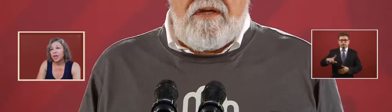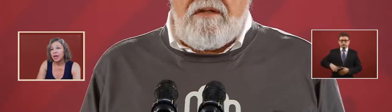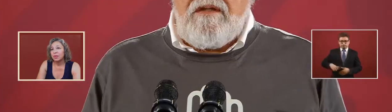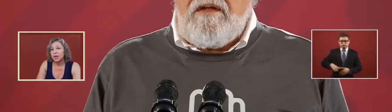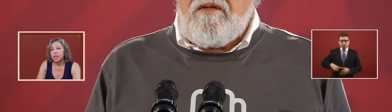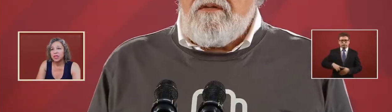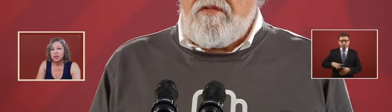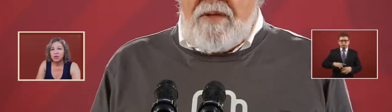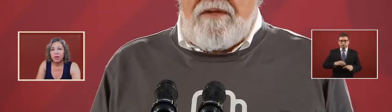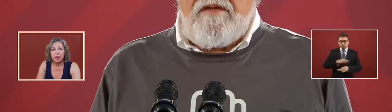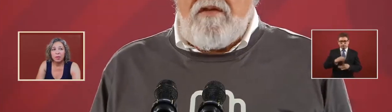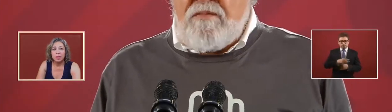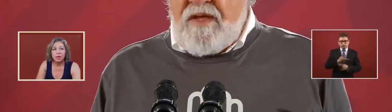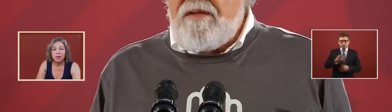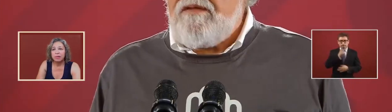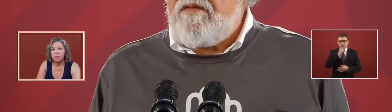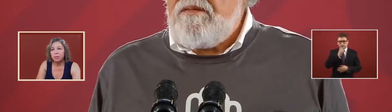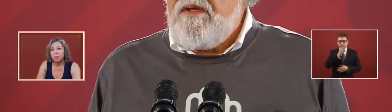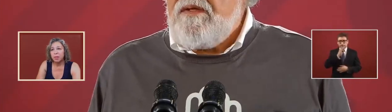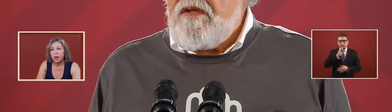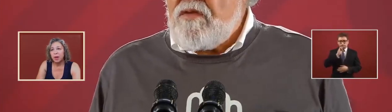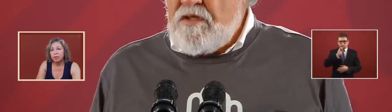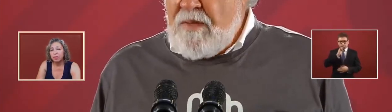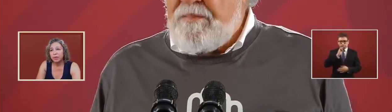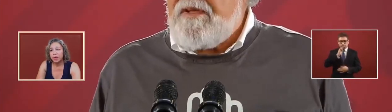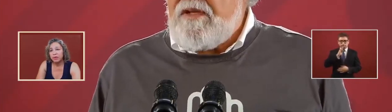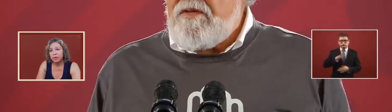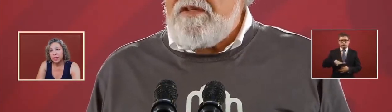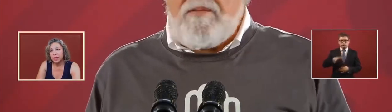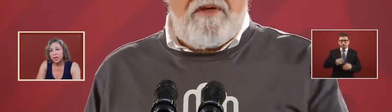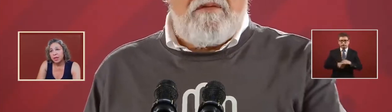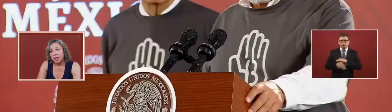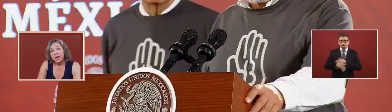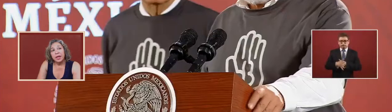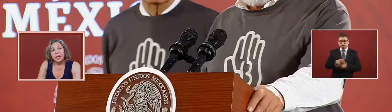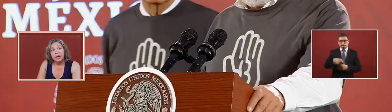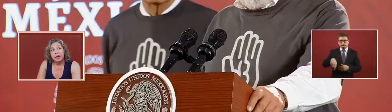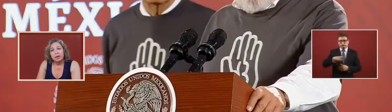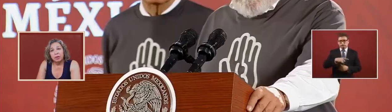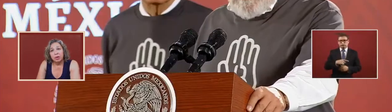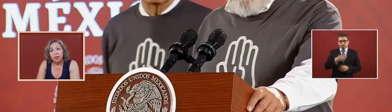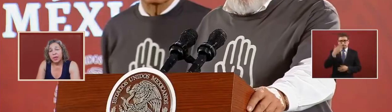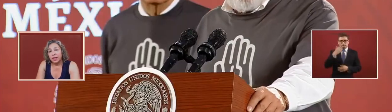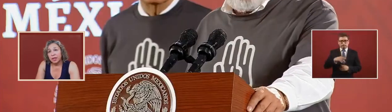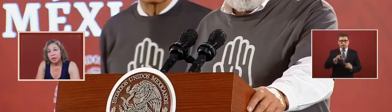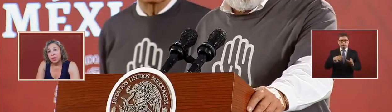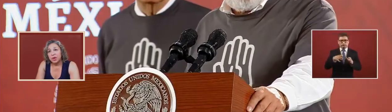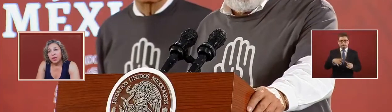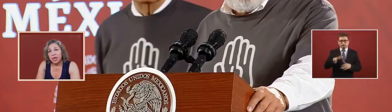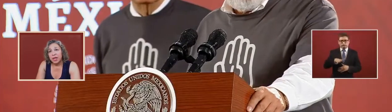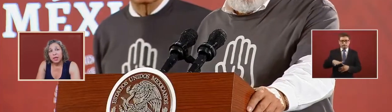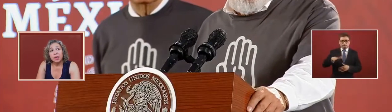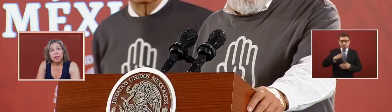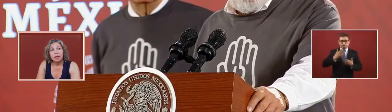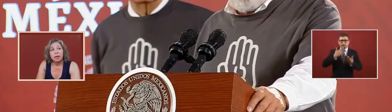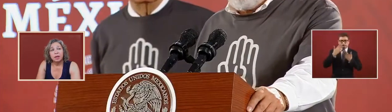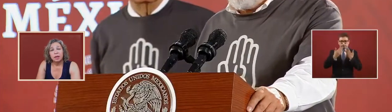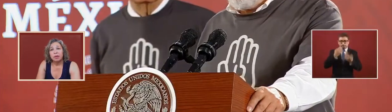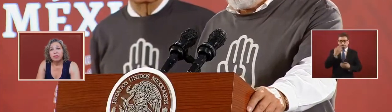i want to let you know the commitment of the uh government and the community